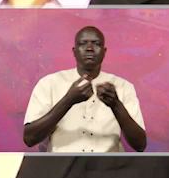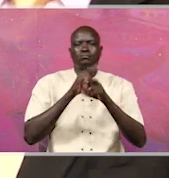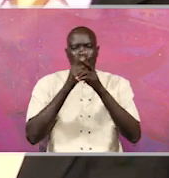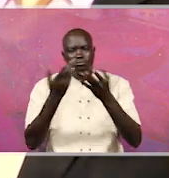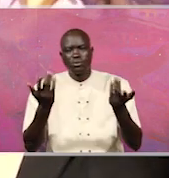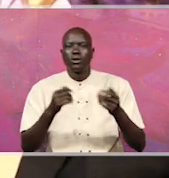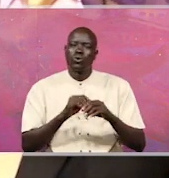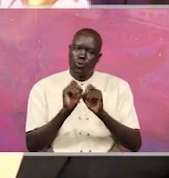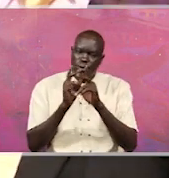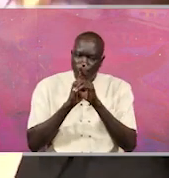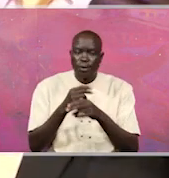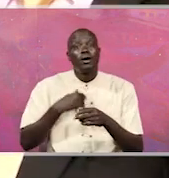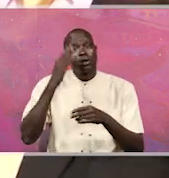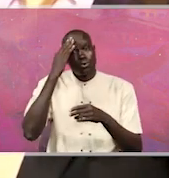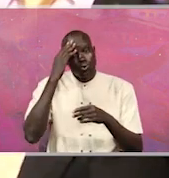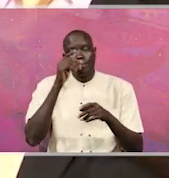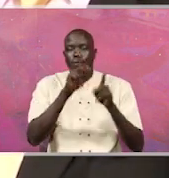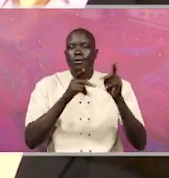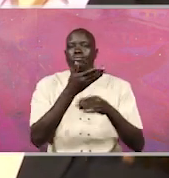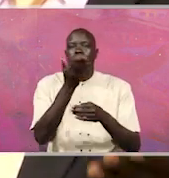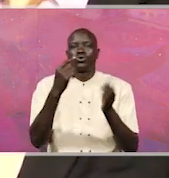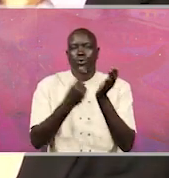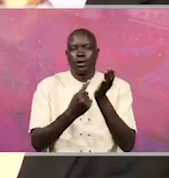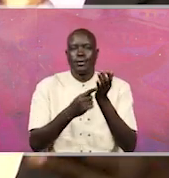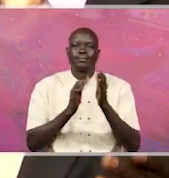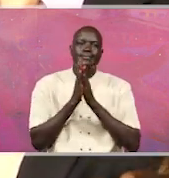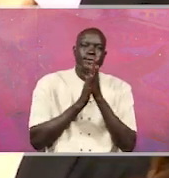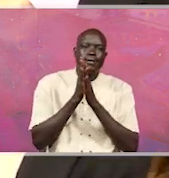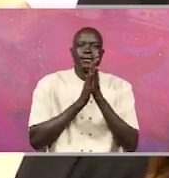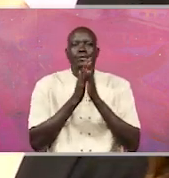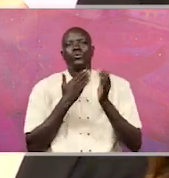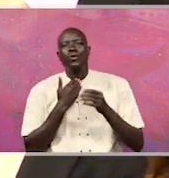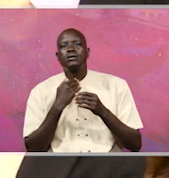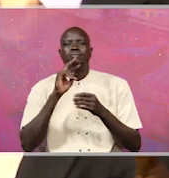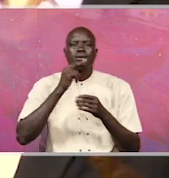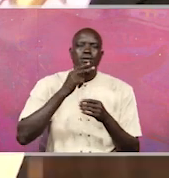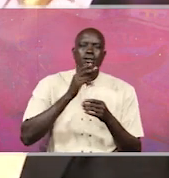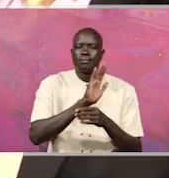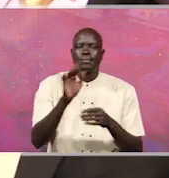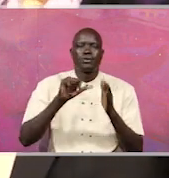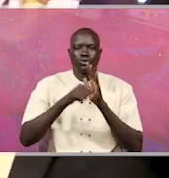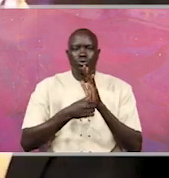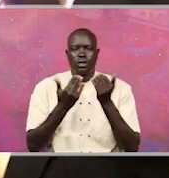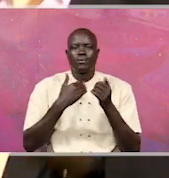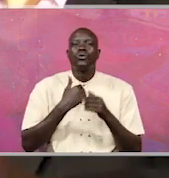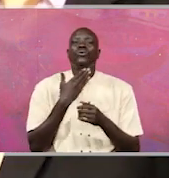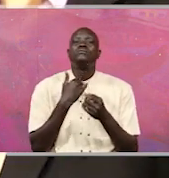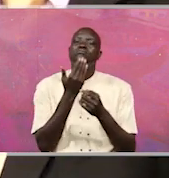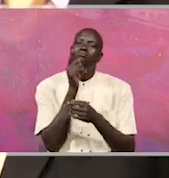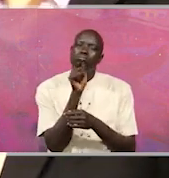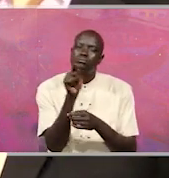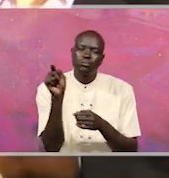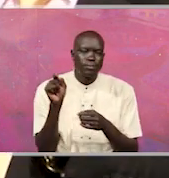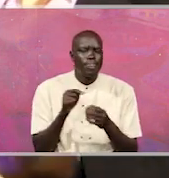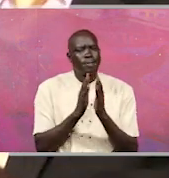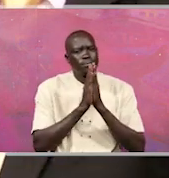that we know there are citizens there who are, you know, anxious, and they need responses to their issues. And I want to call upon you,